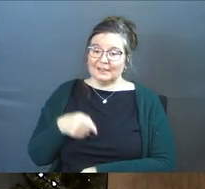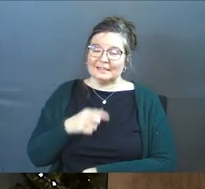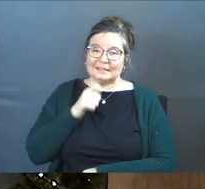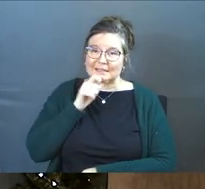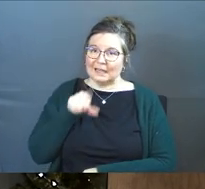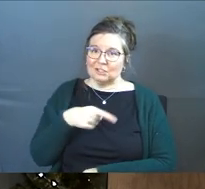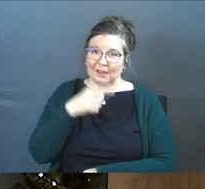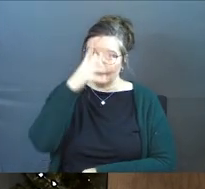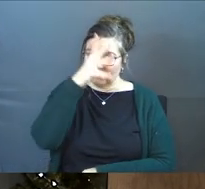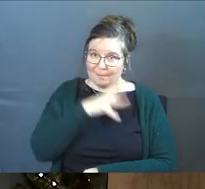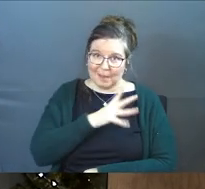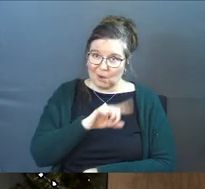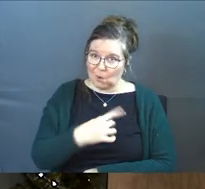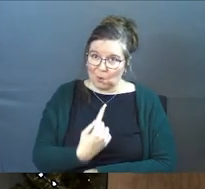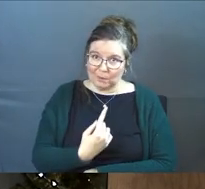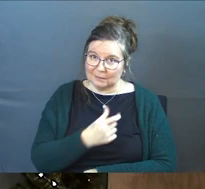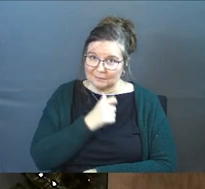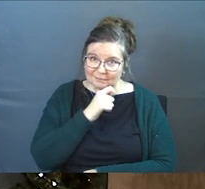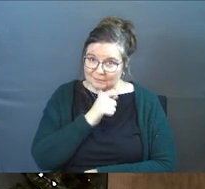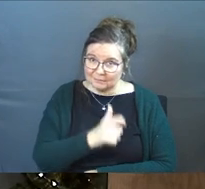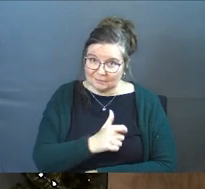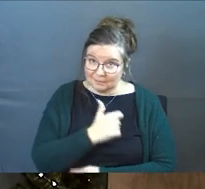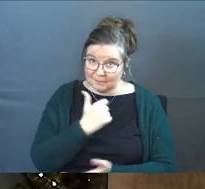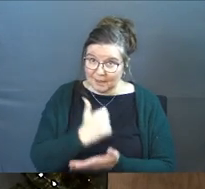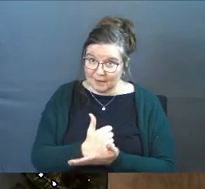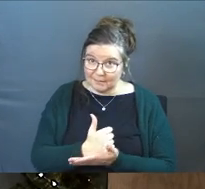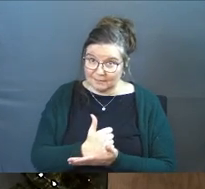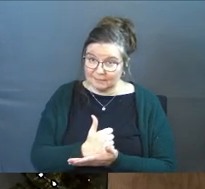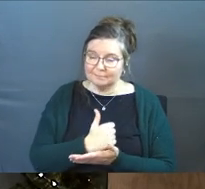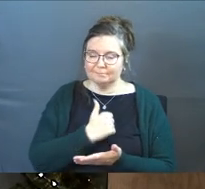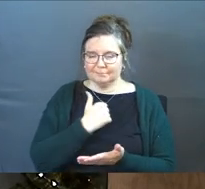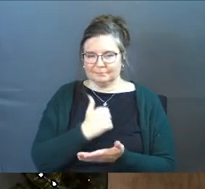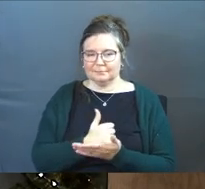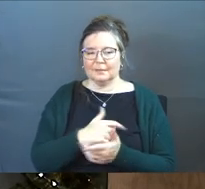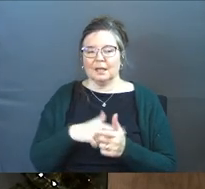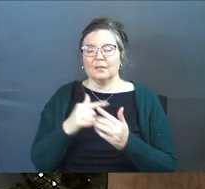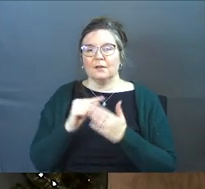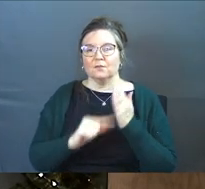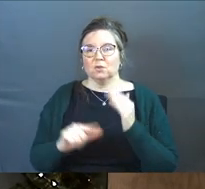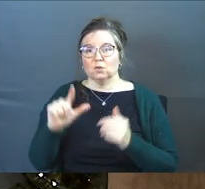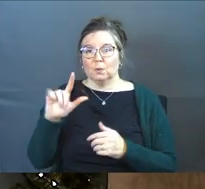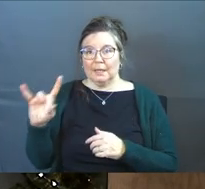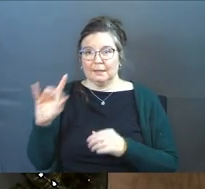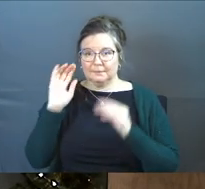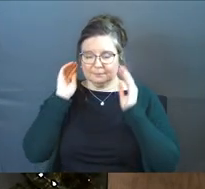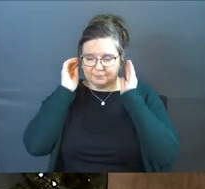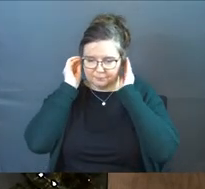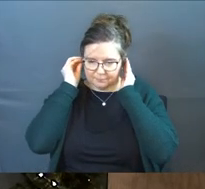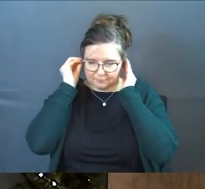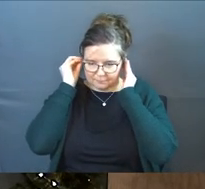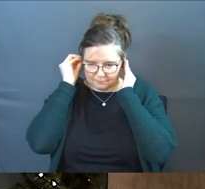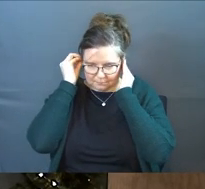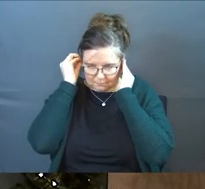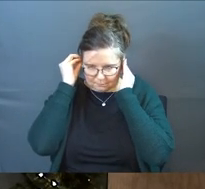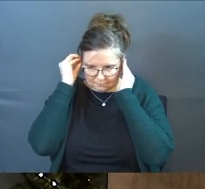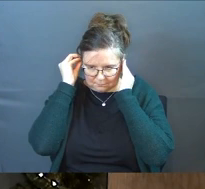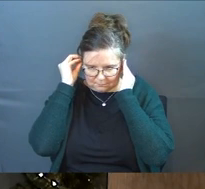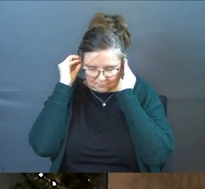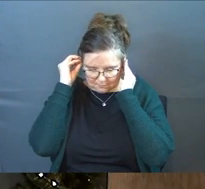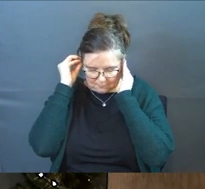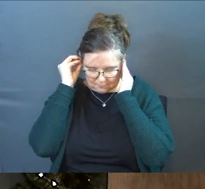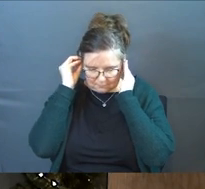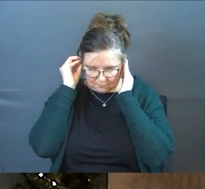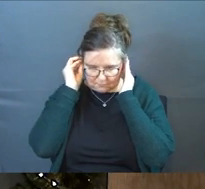this is not just toward men. Amen? Amen. And then verse 28, God blessed them